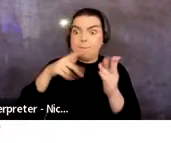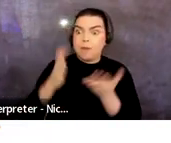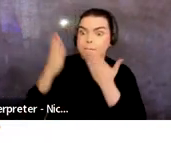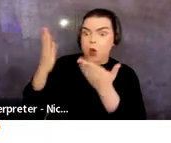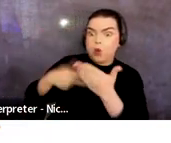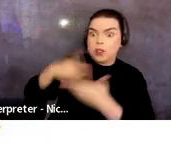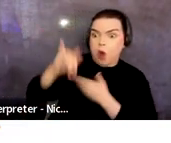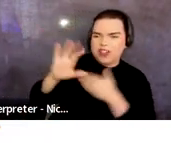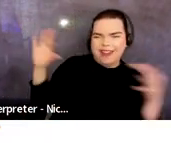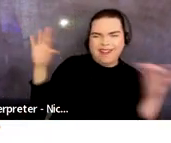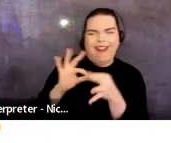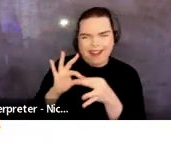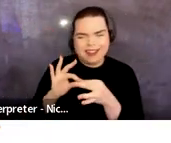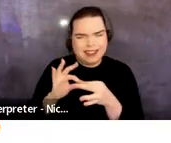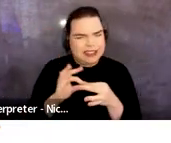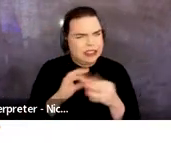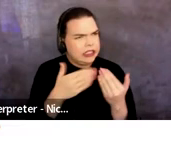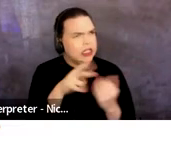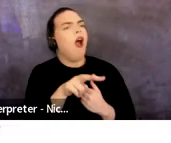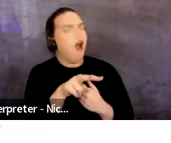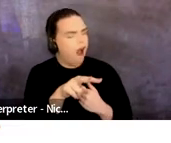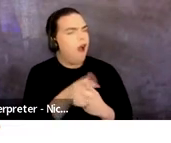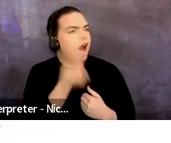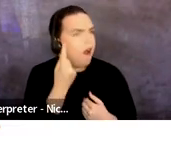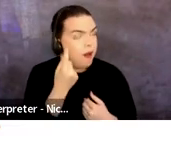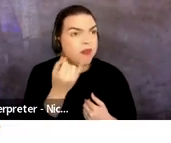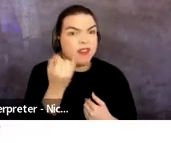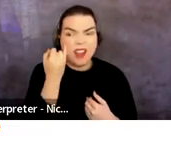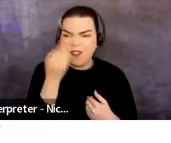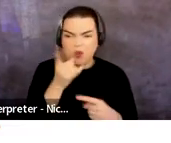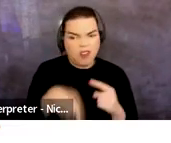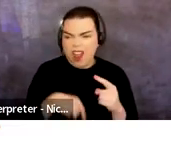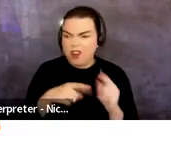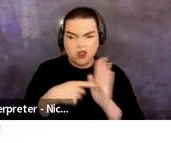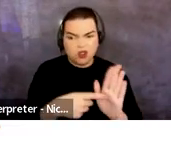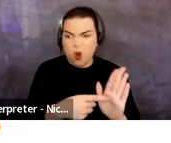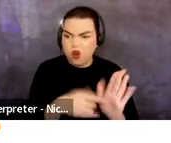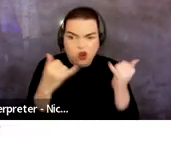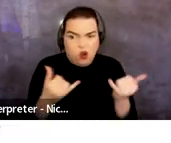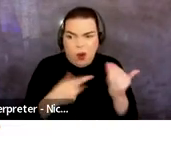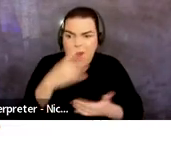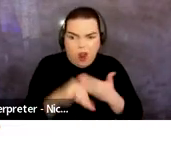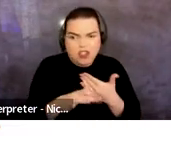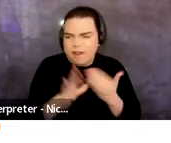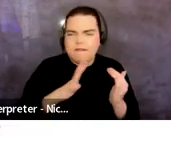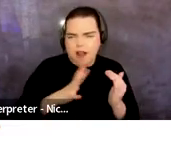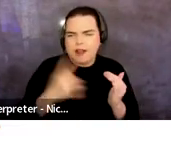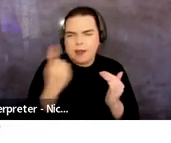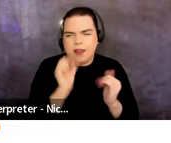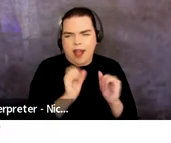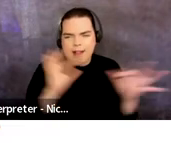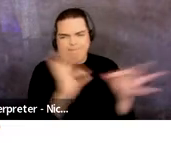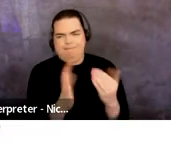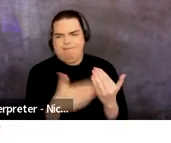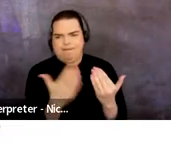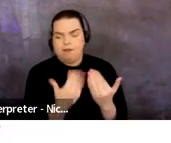meaningful way if you are unable to send a useful clip from the project. Work samples are an excellent way to fill in gaps